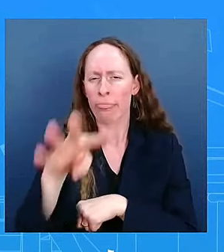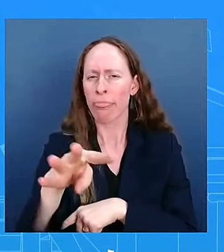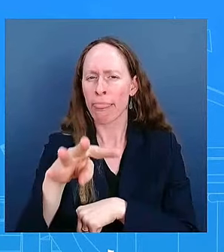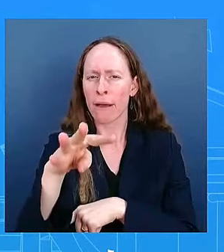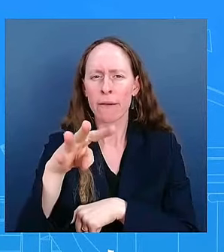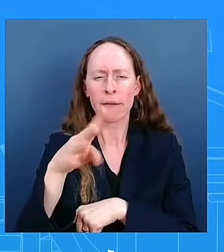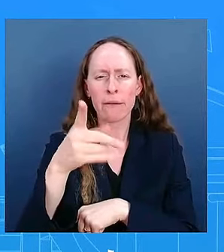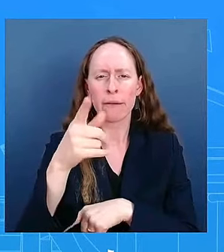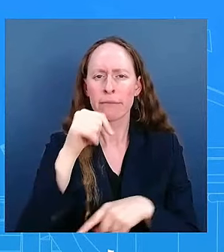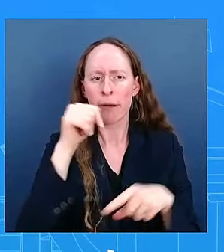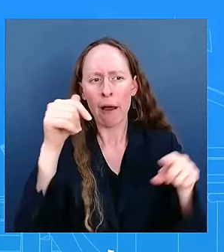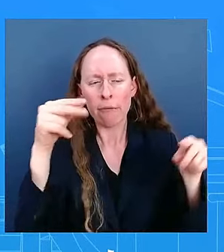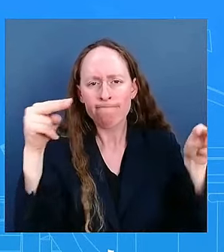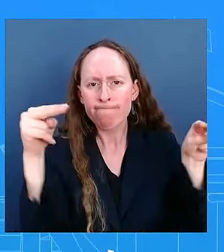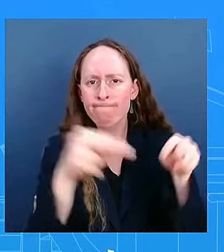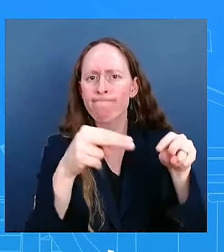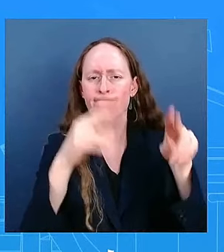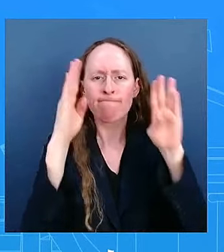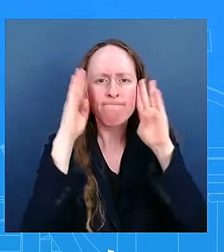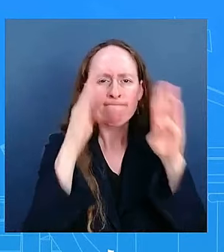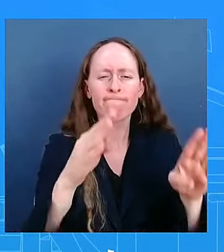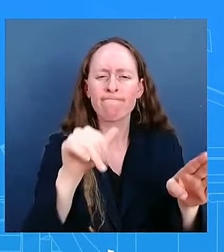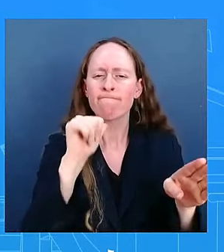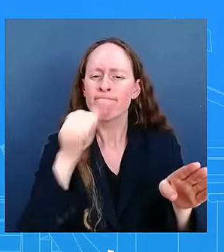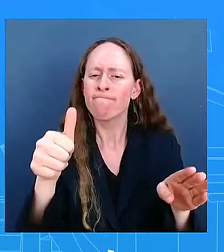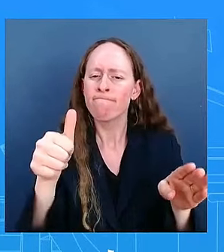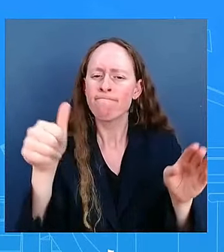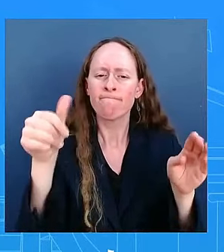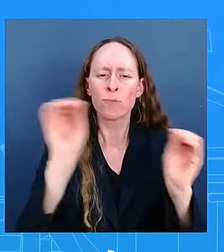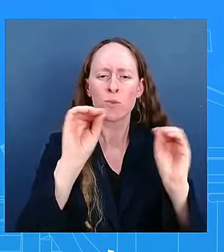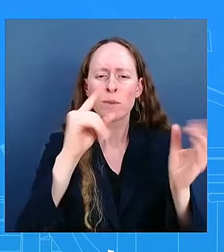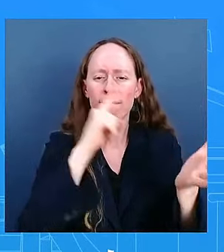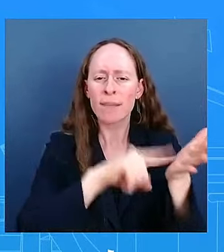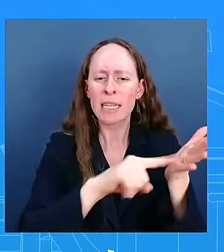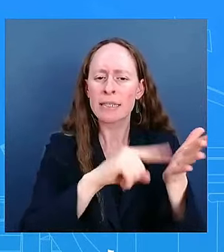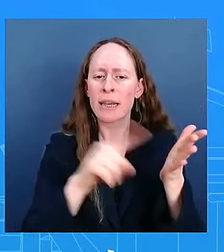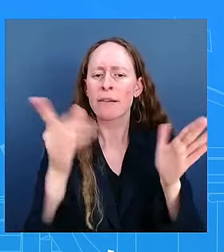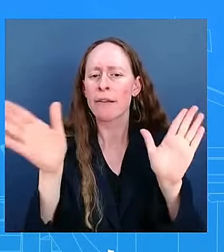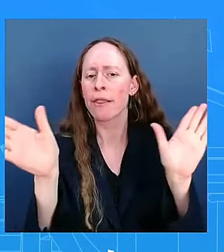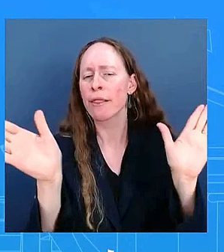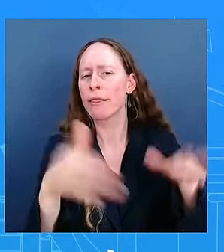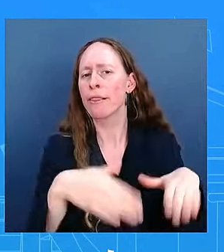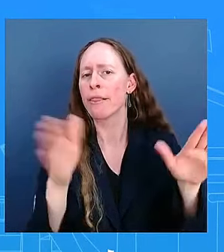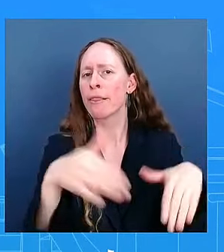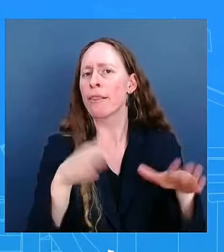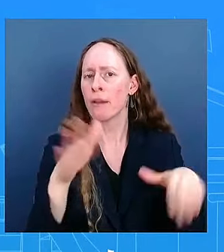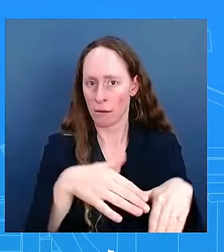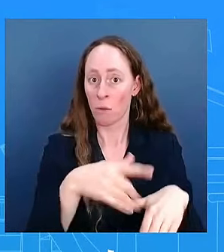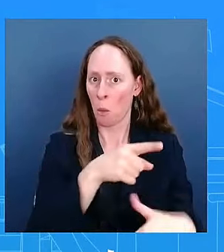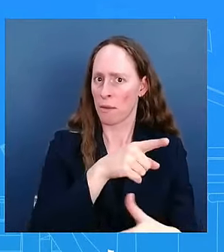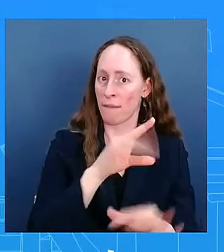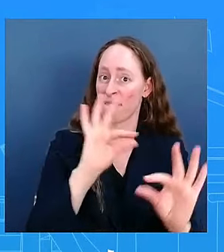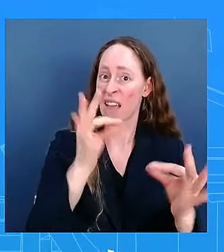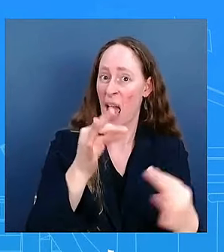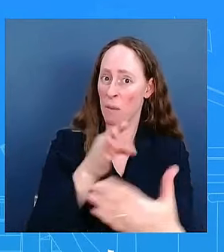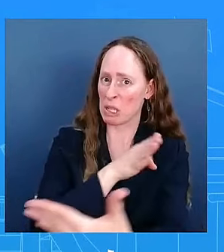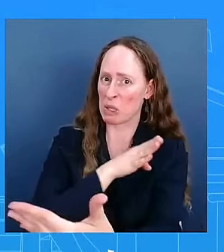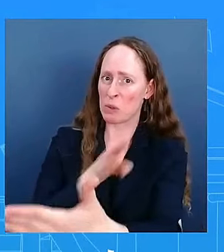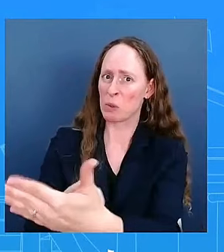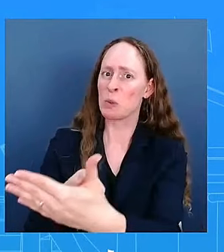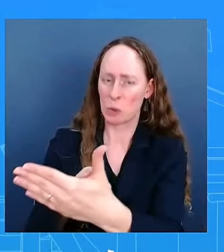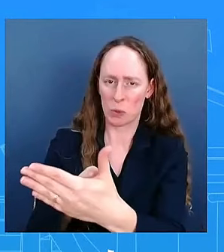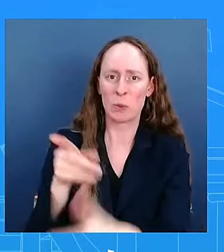to properly investigate that case. Given that her family did have a meeting here at the White House, wonder